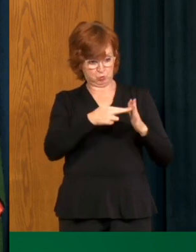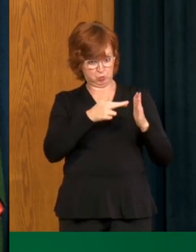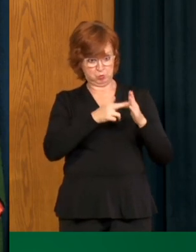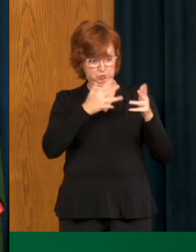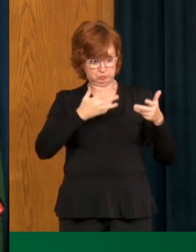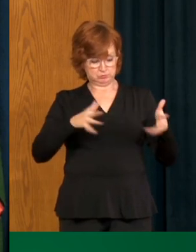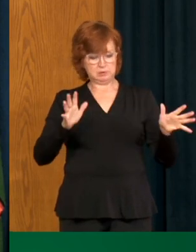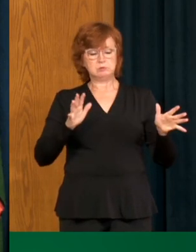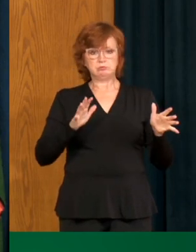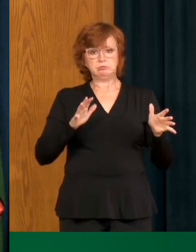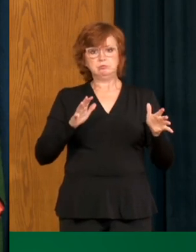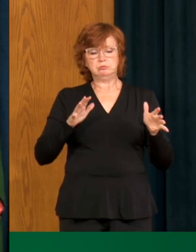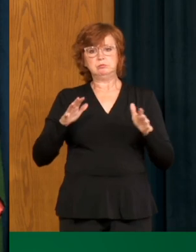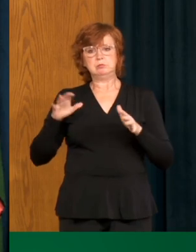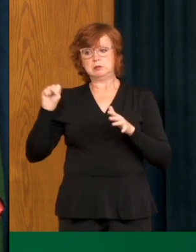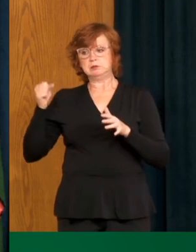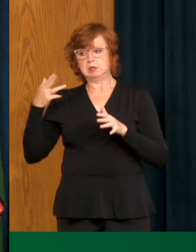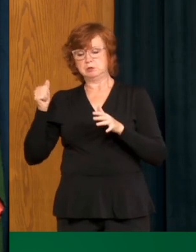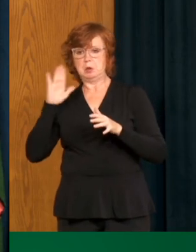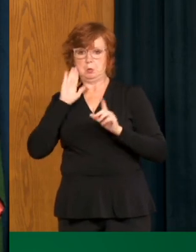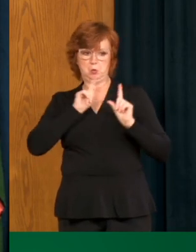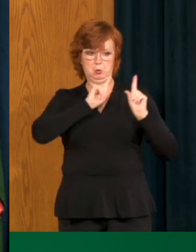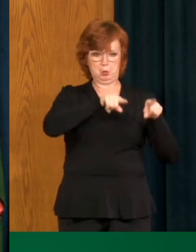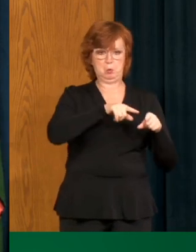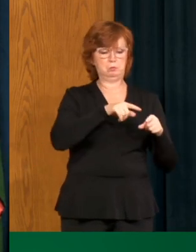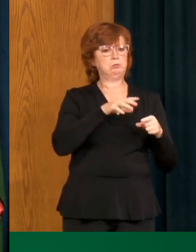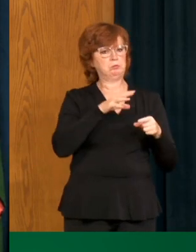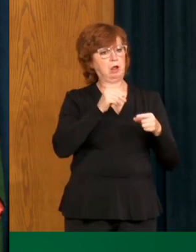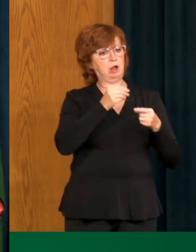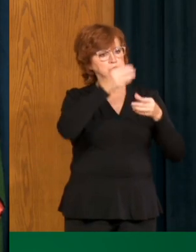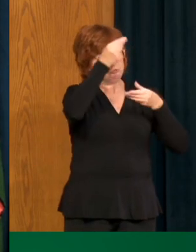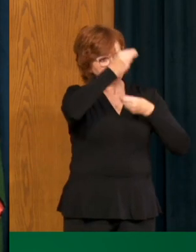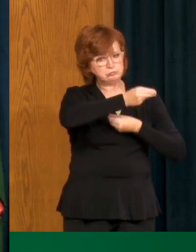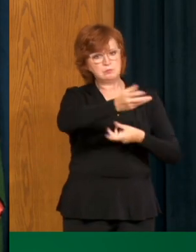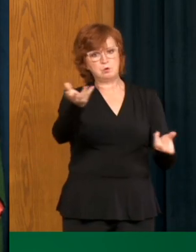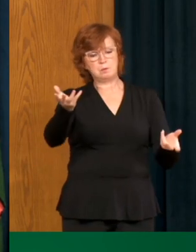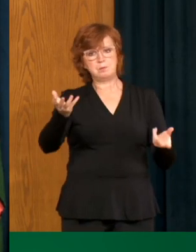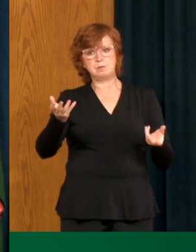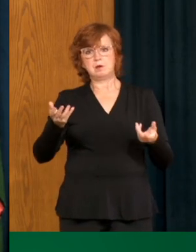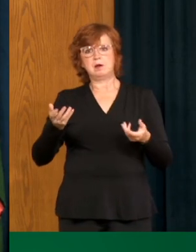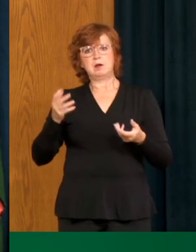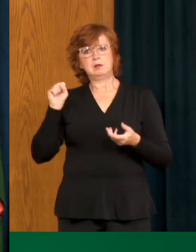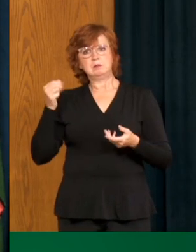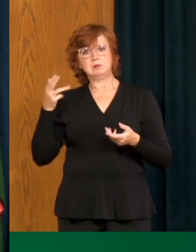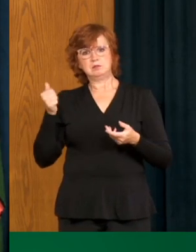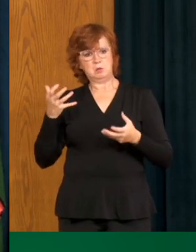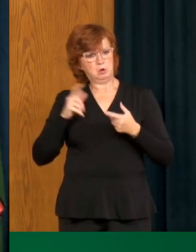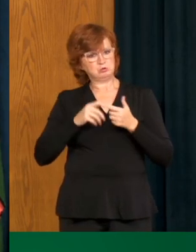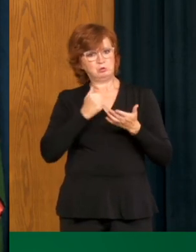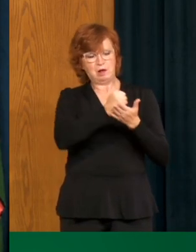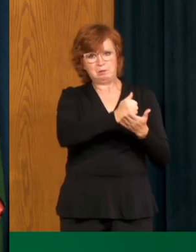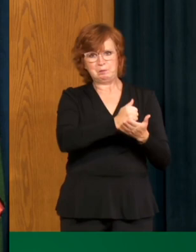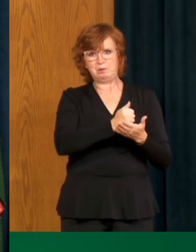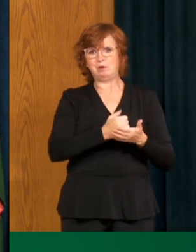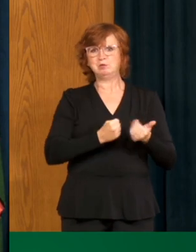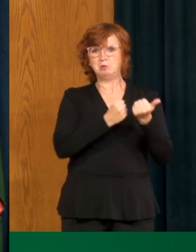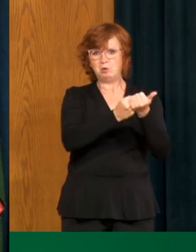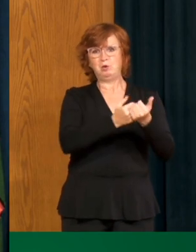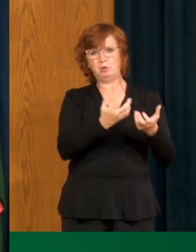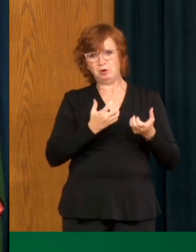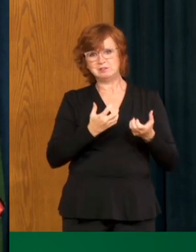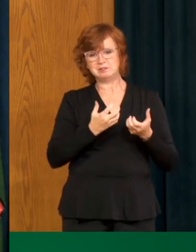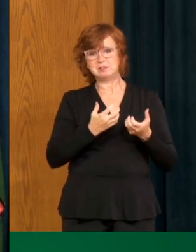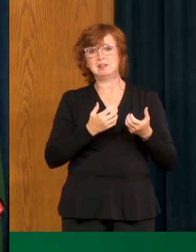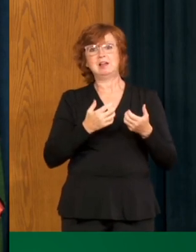The Saskatchewan Health Authority is there to help you. It is there to support you. The Saskatchewan Health Authority is here to keep